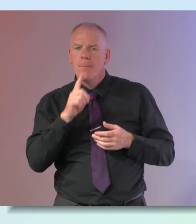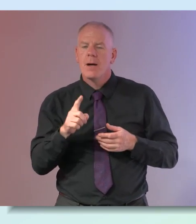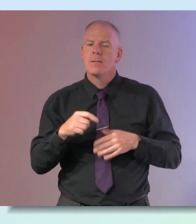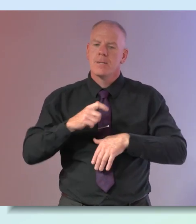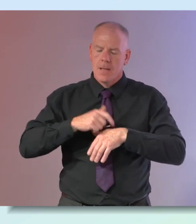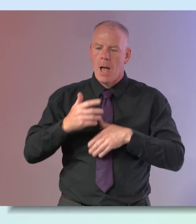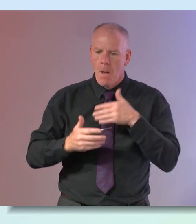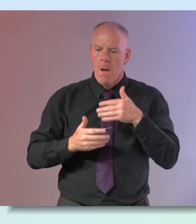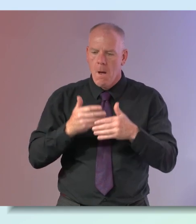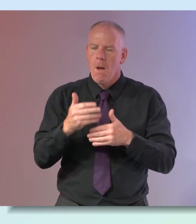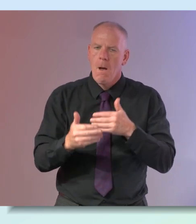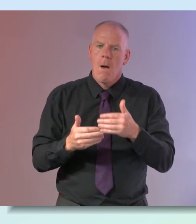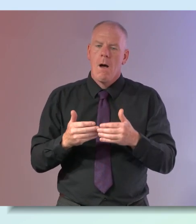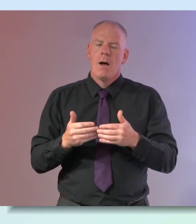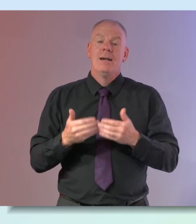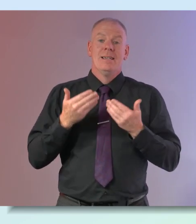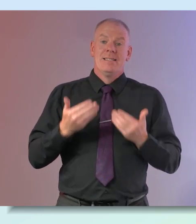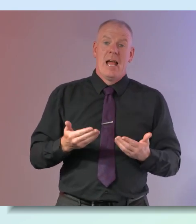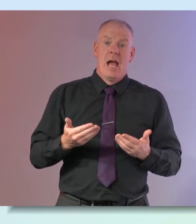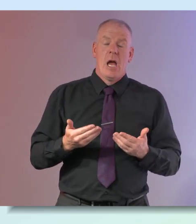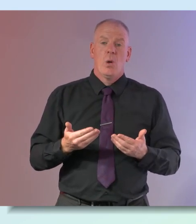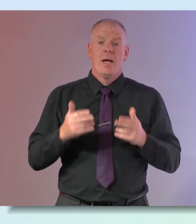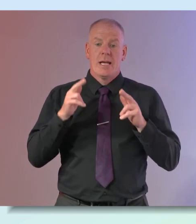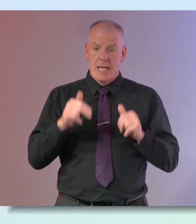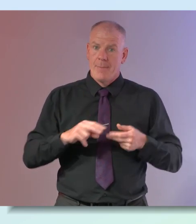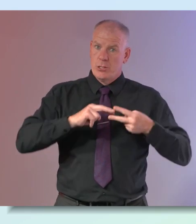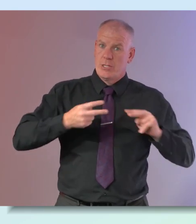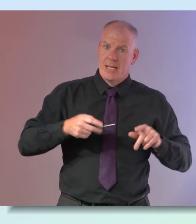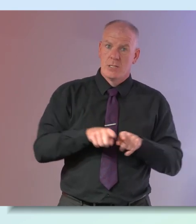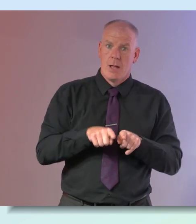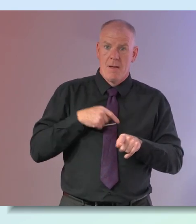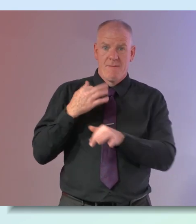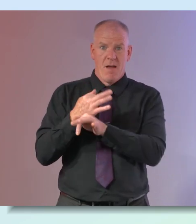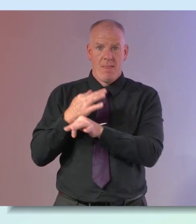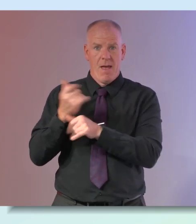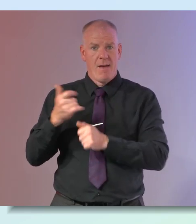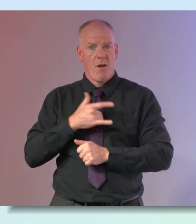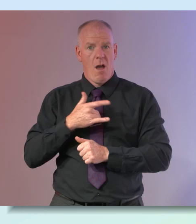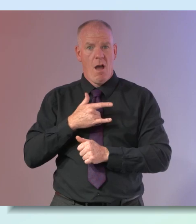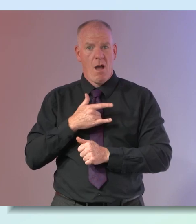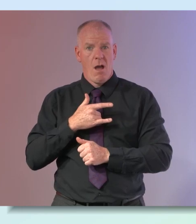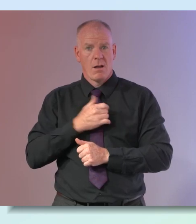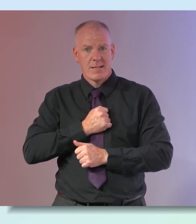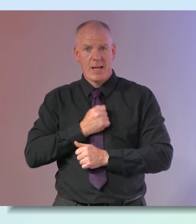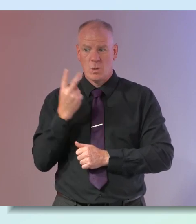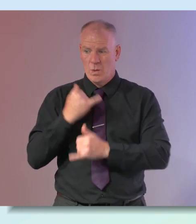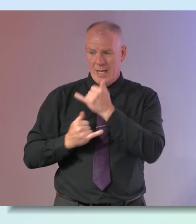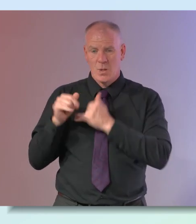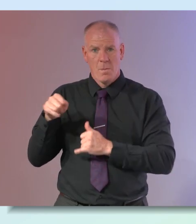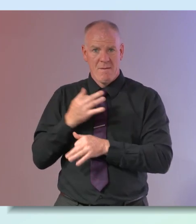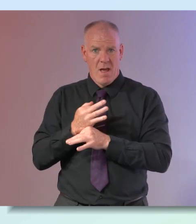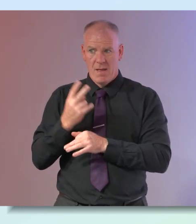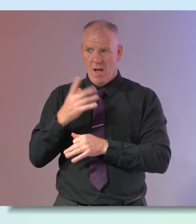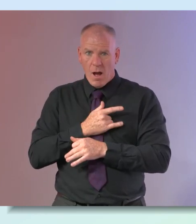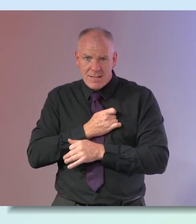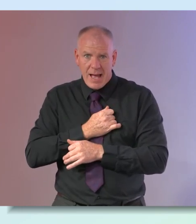has gone on because now it could have been genetic because my dad got a heart attack two years ago so you see and